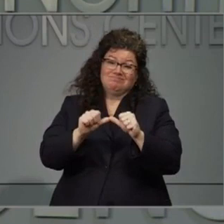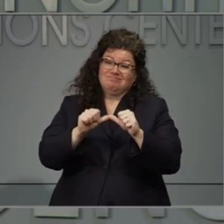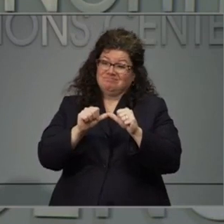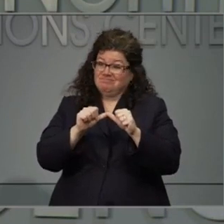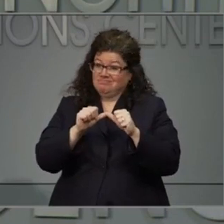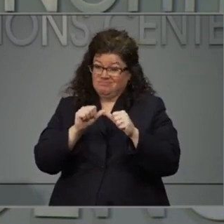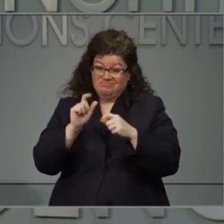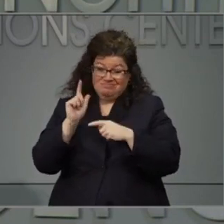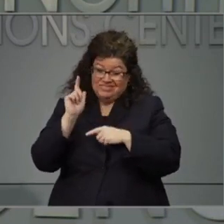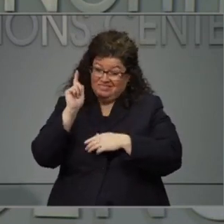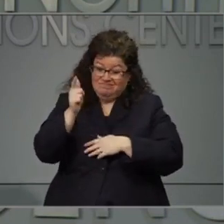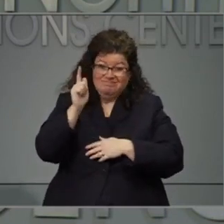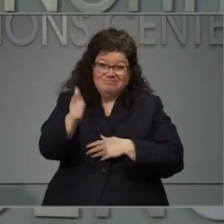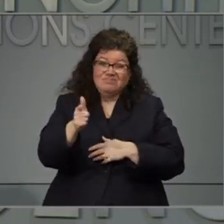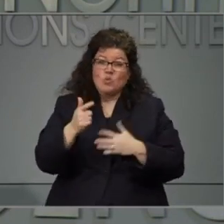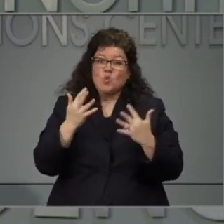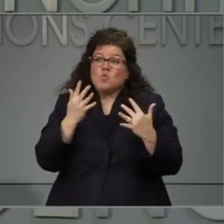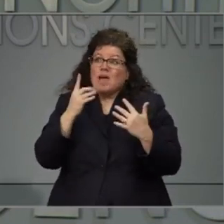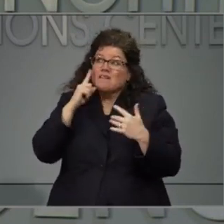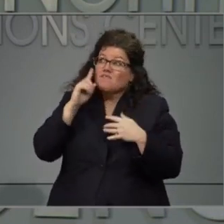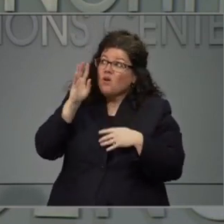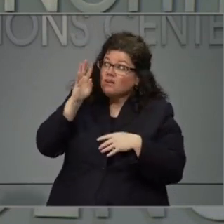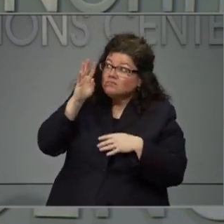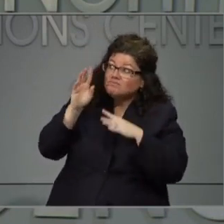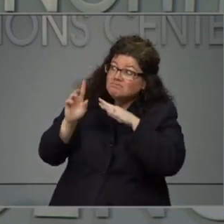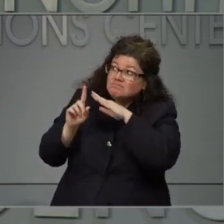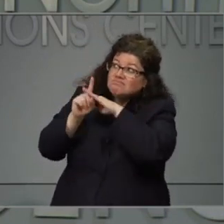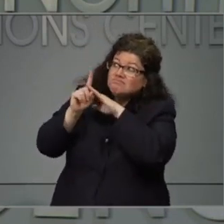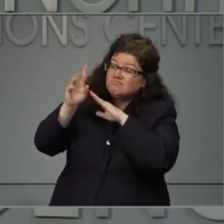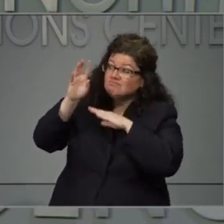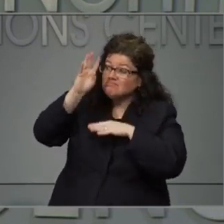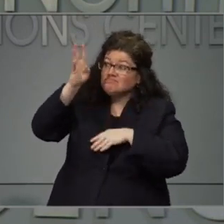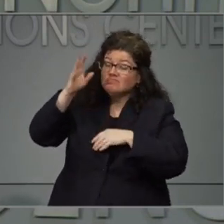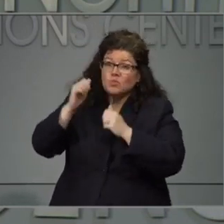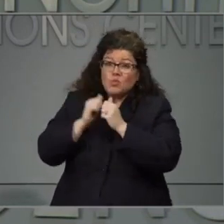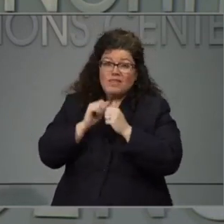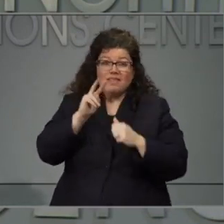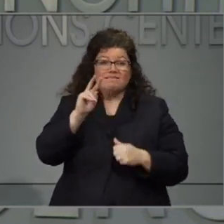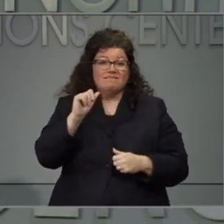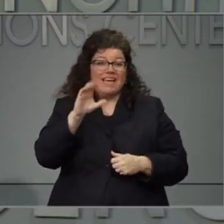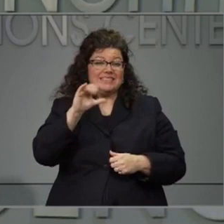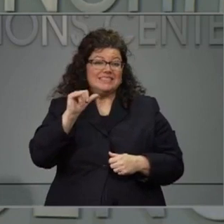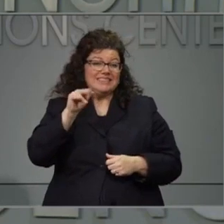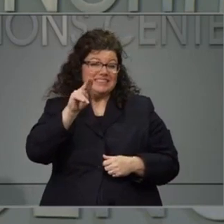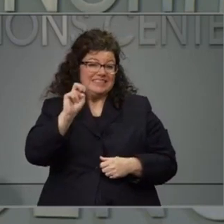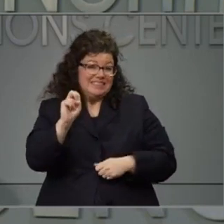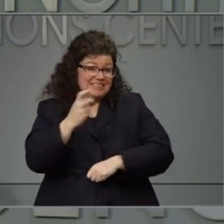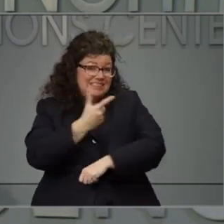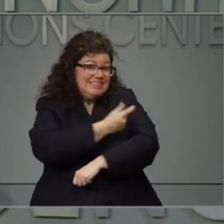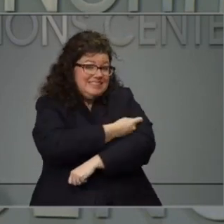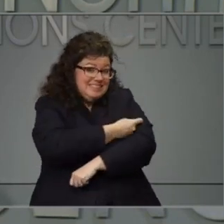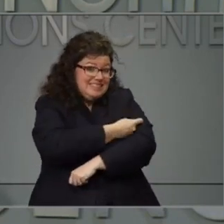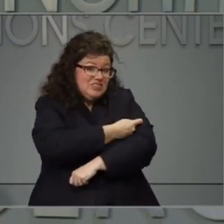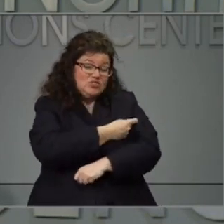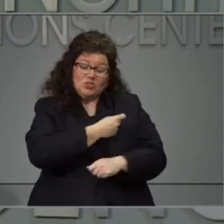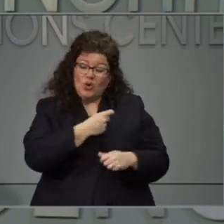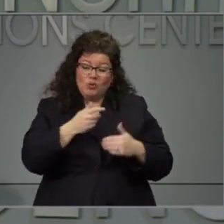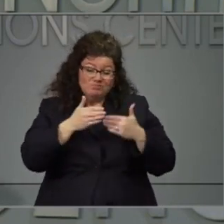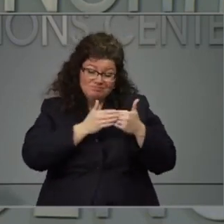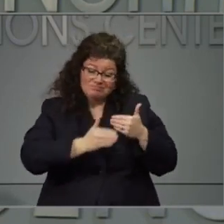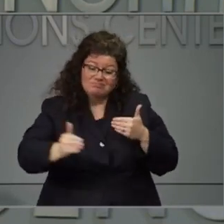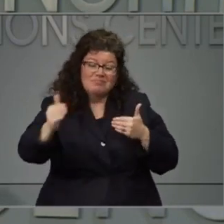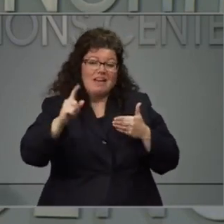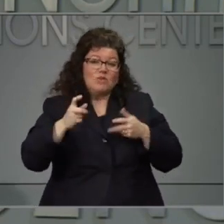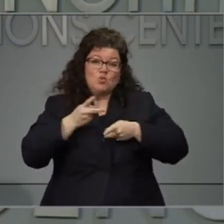least until there is a vaccine. And so we're going to have to be careful about how we interact with each other. And we'll be